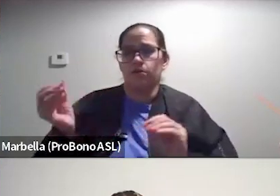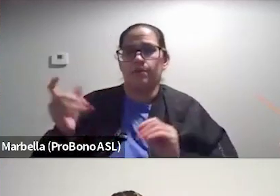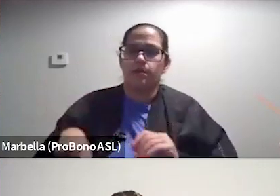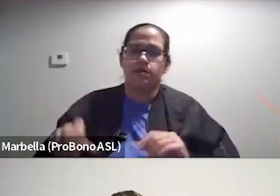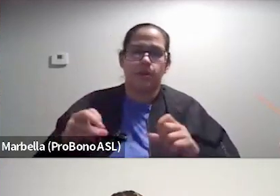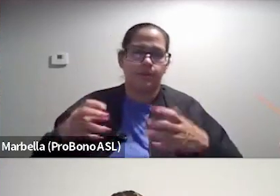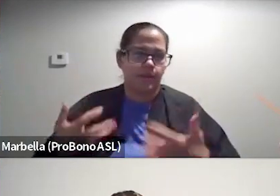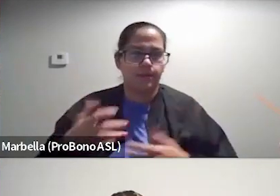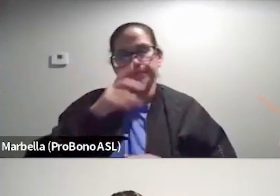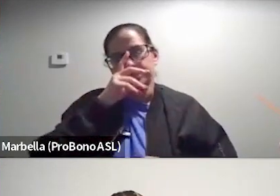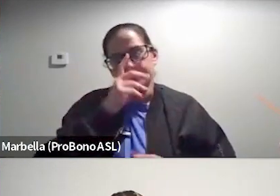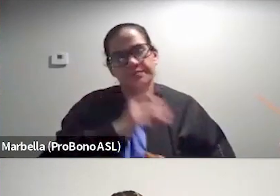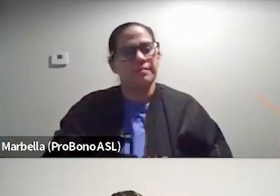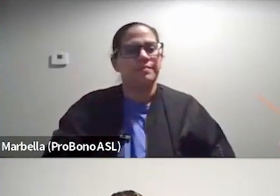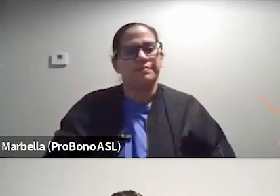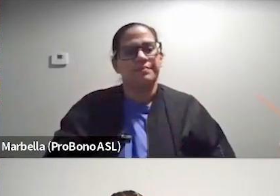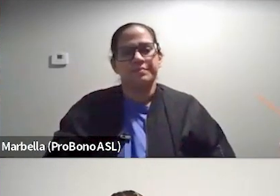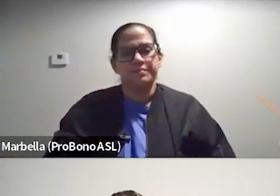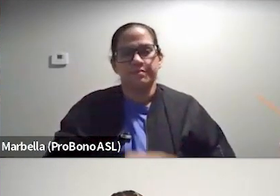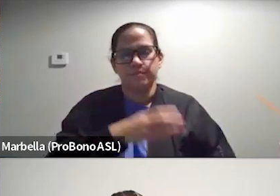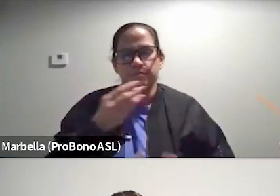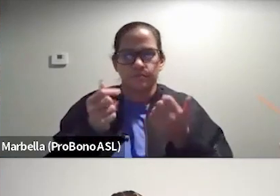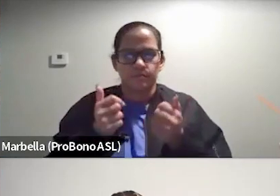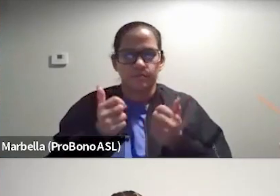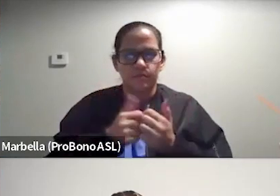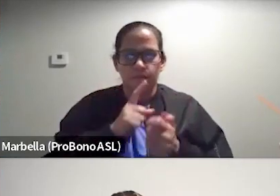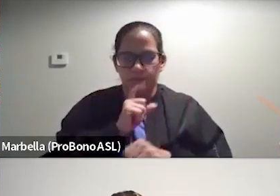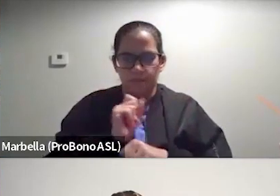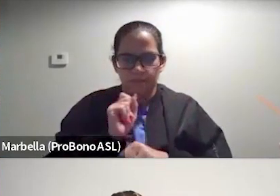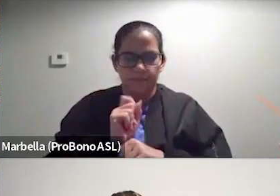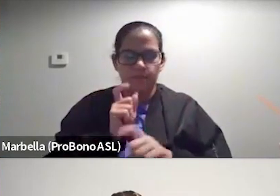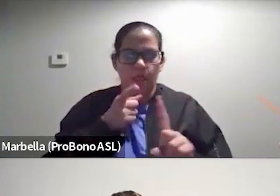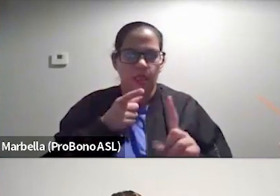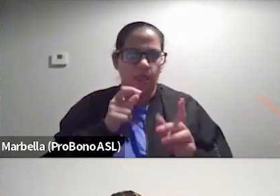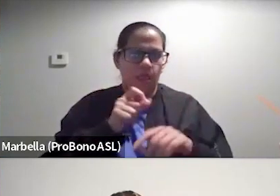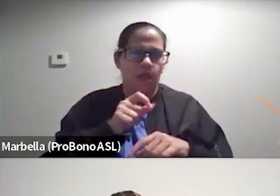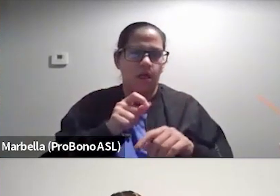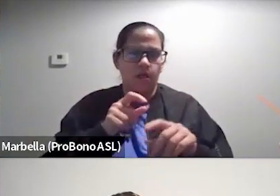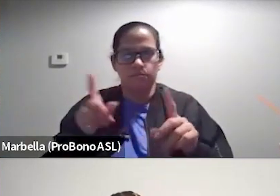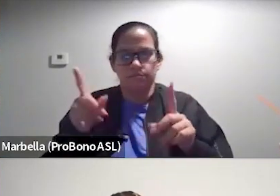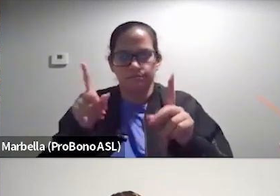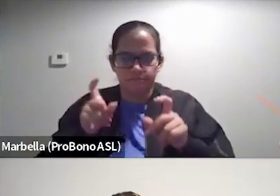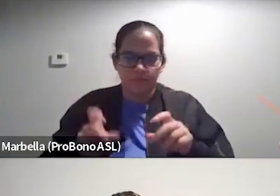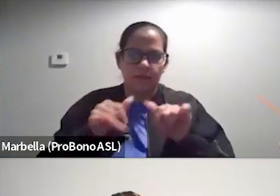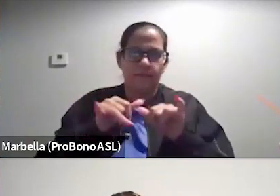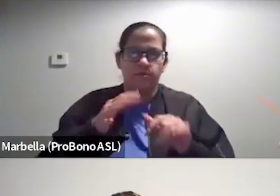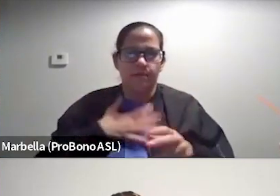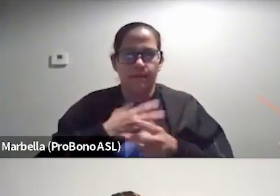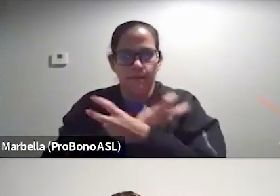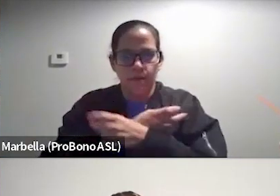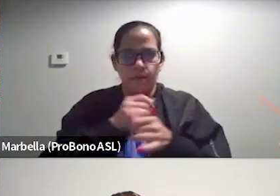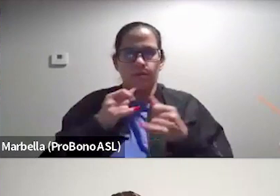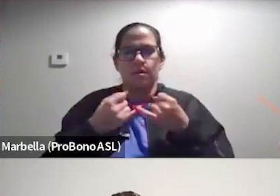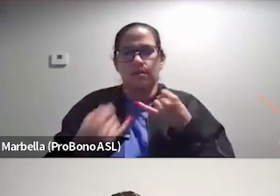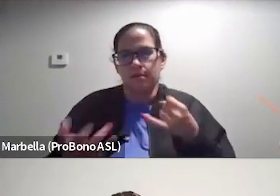big. Um, and with like literal poking and prodding, um, but like measuring my bones, like the length of